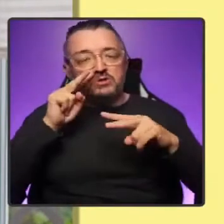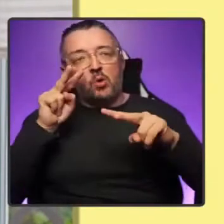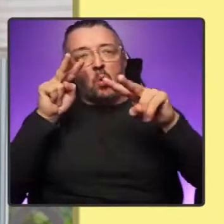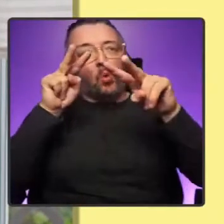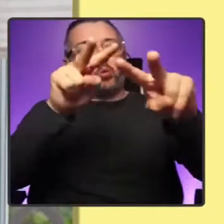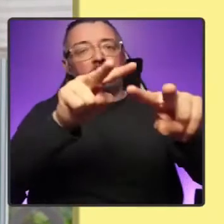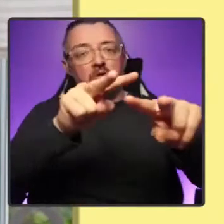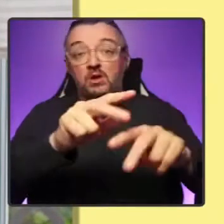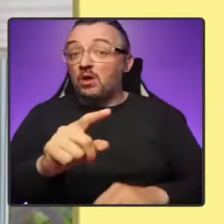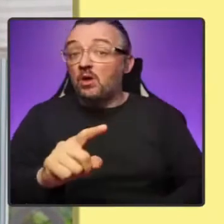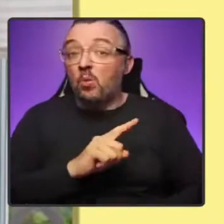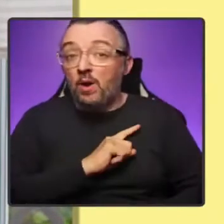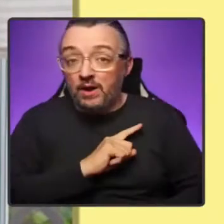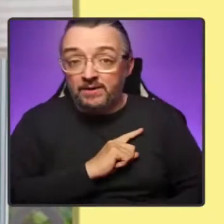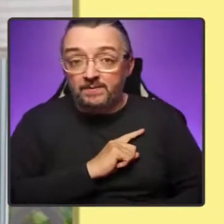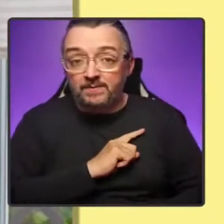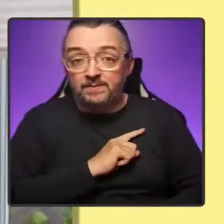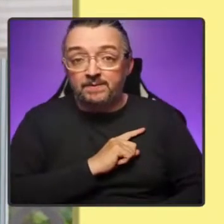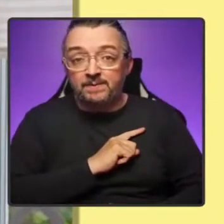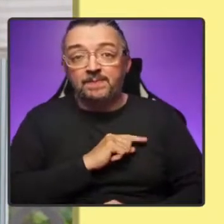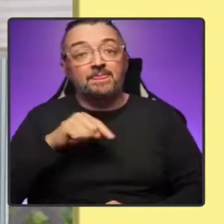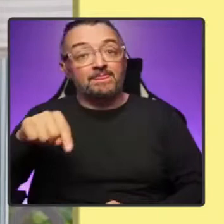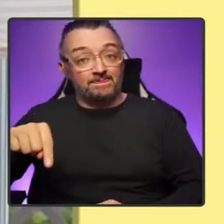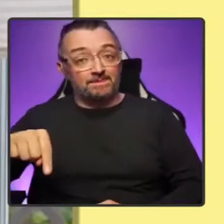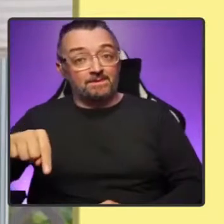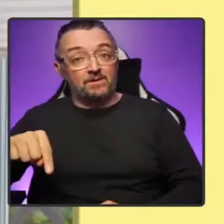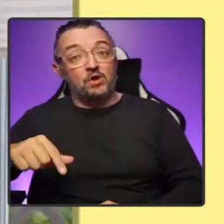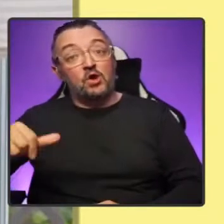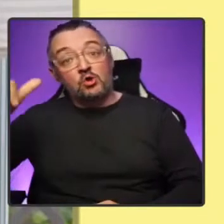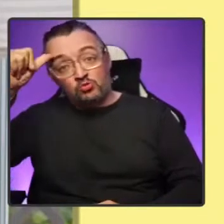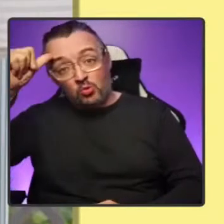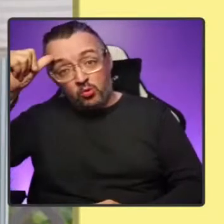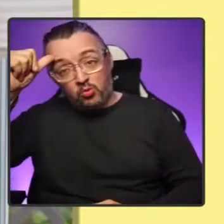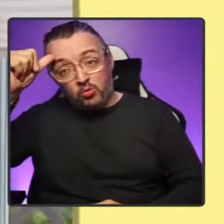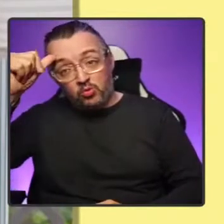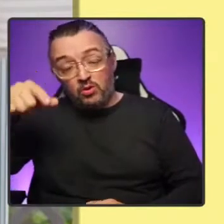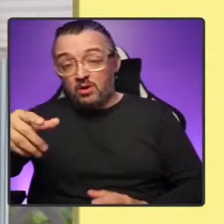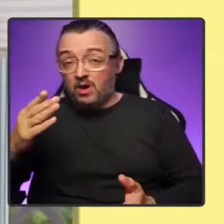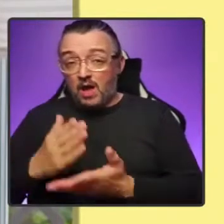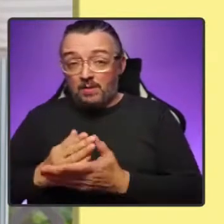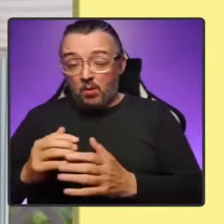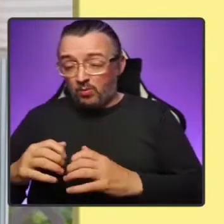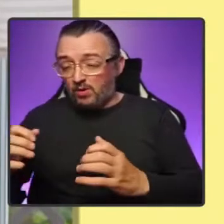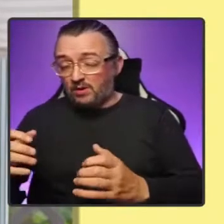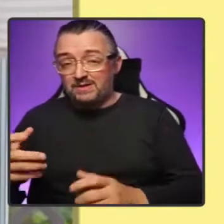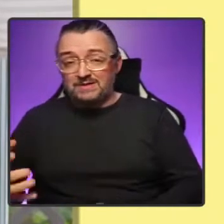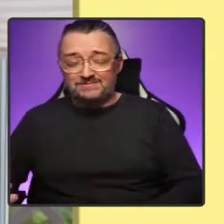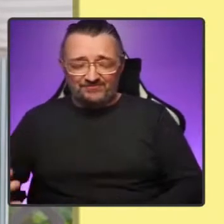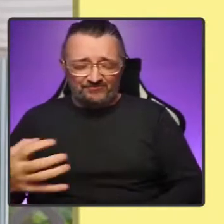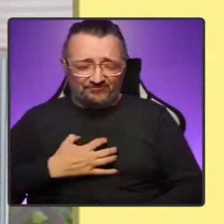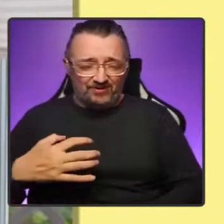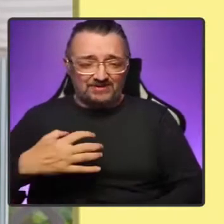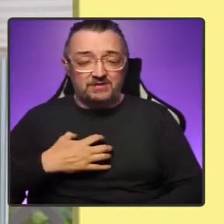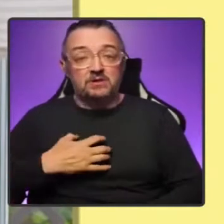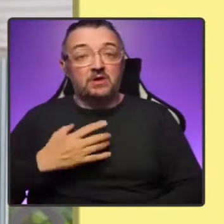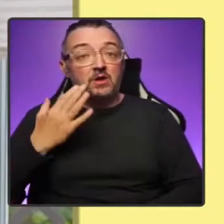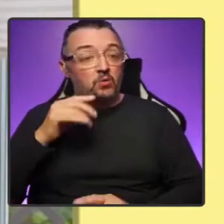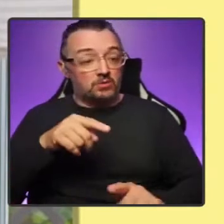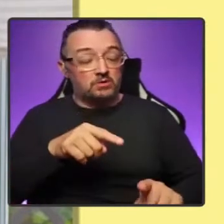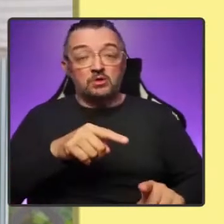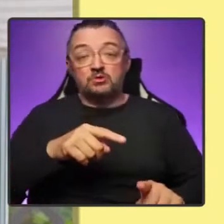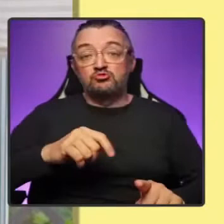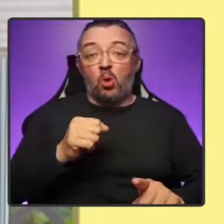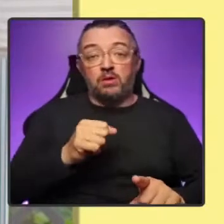for that, they know and are utterly terrified by the prospect that when we look outwards, we